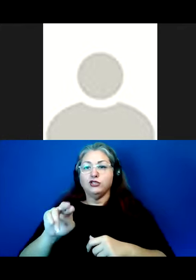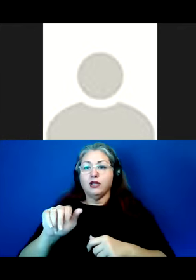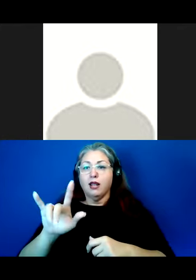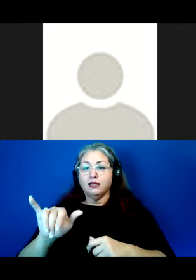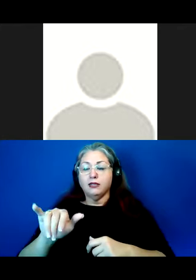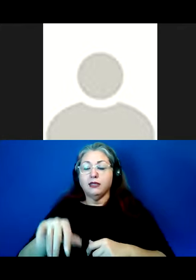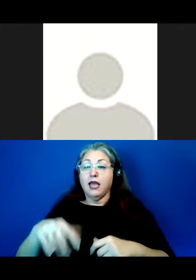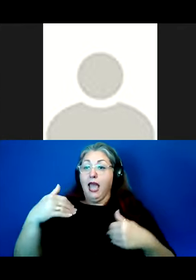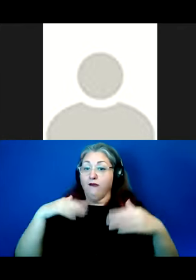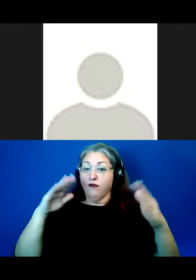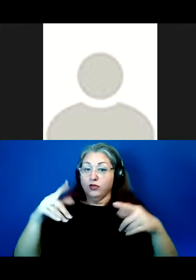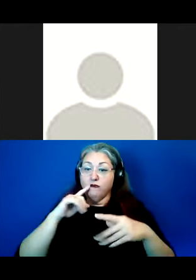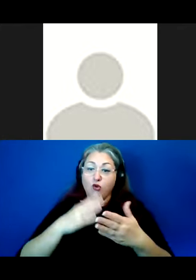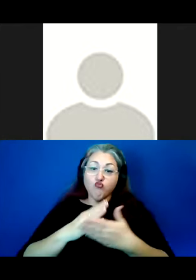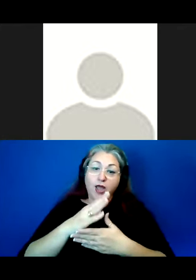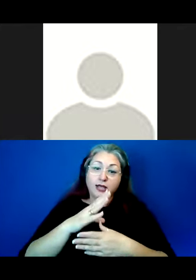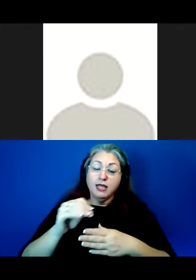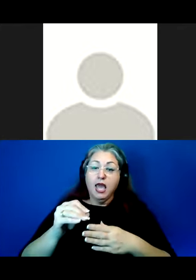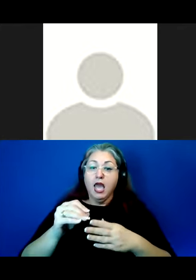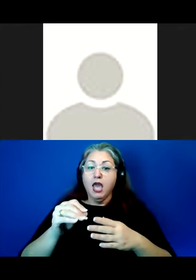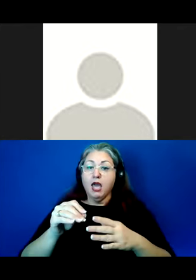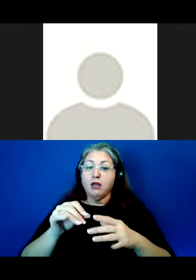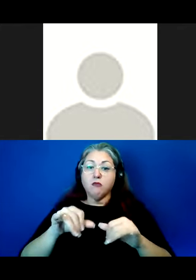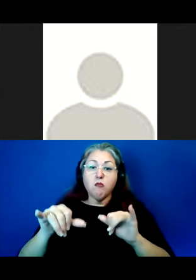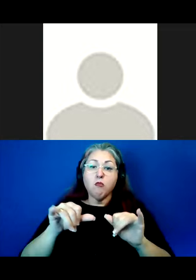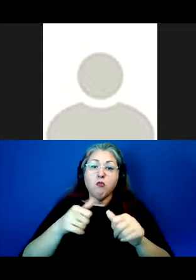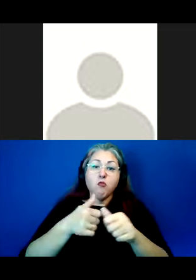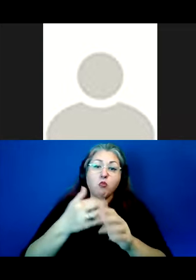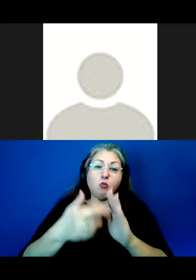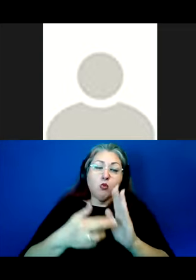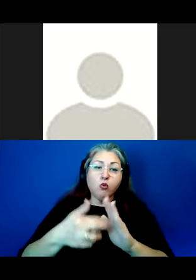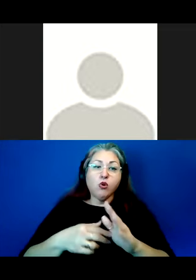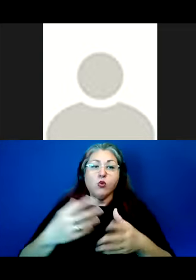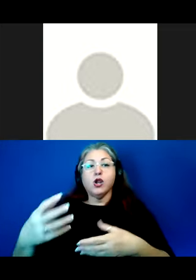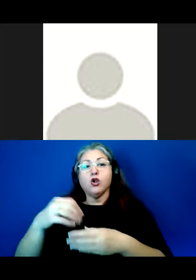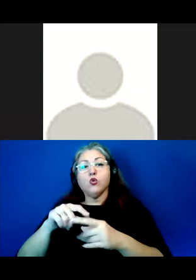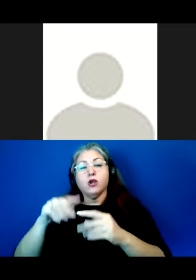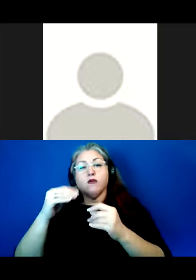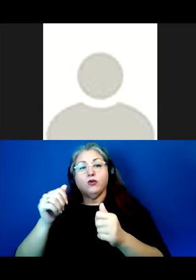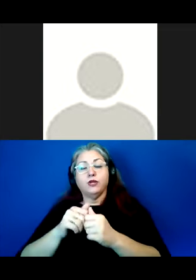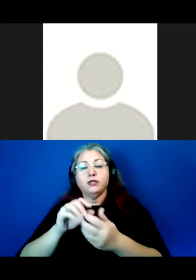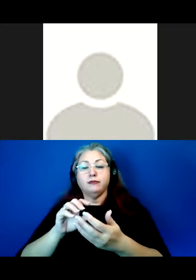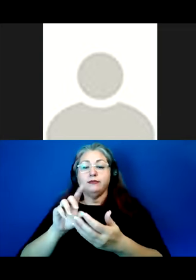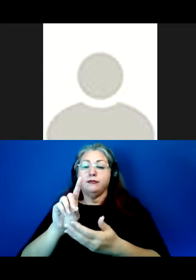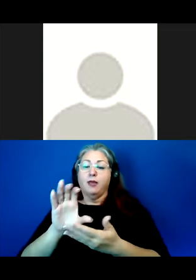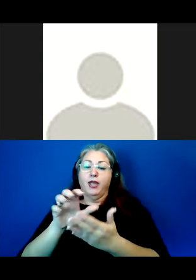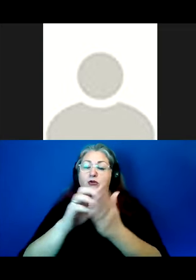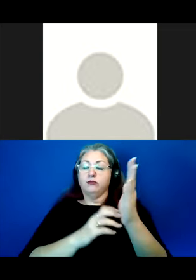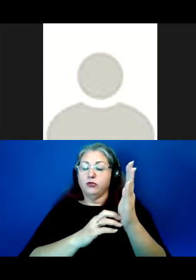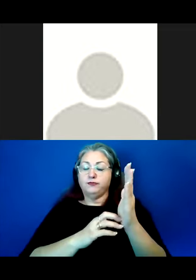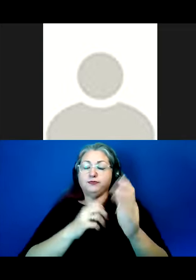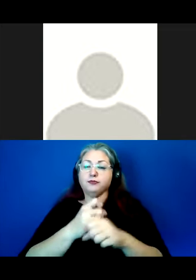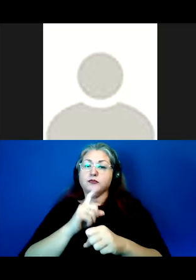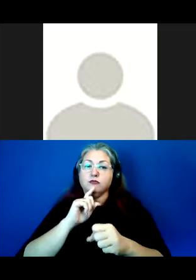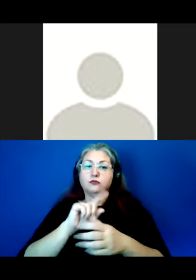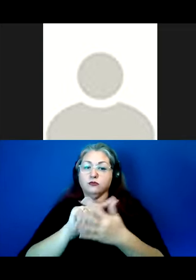there's a focus on rights and protocols throughout a documentation project with inclusion of such information in a documentary corpus to ensure that these